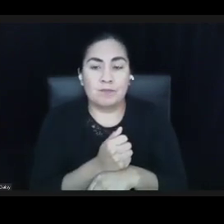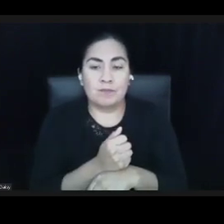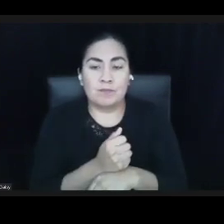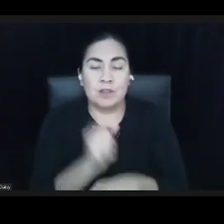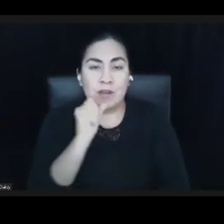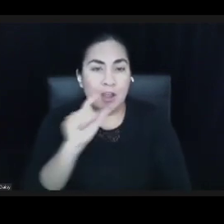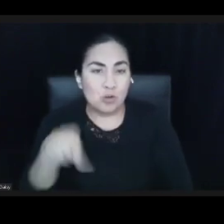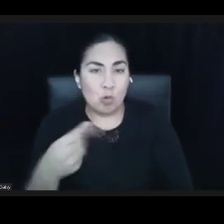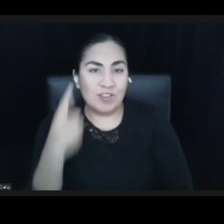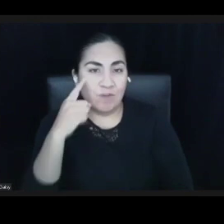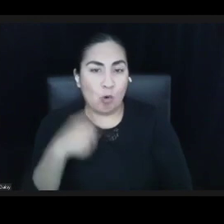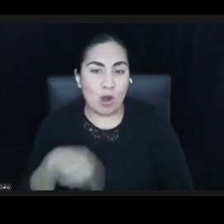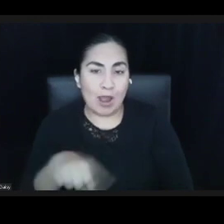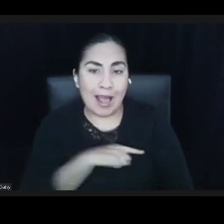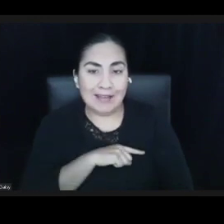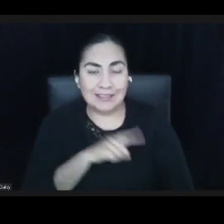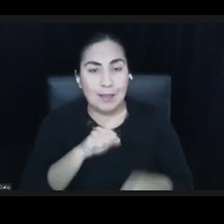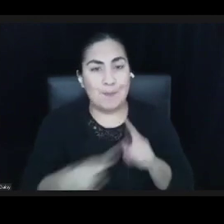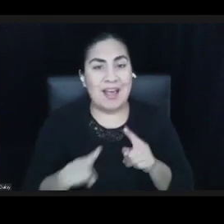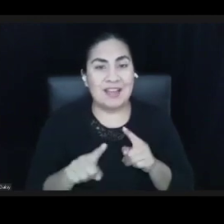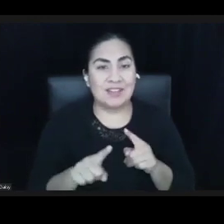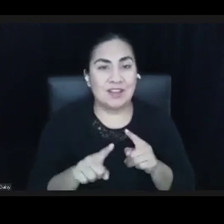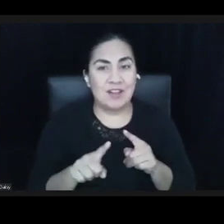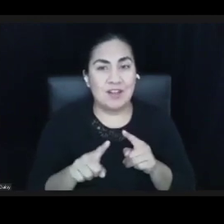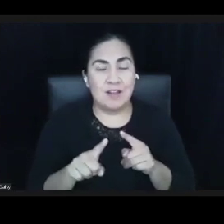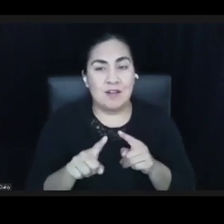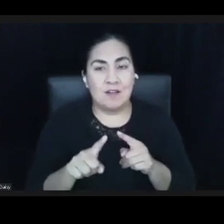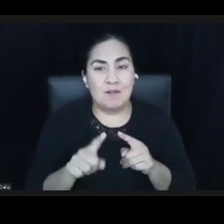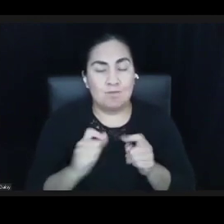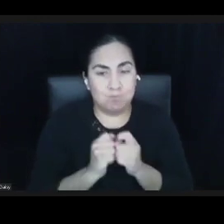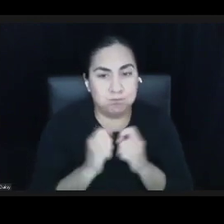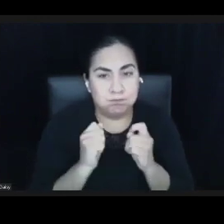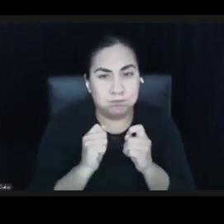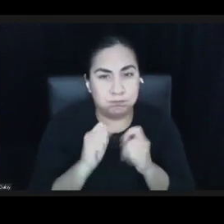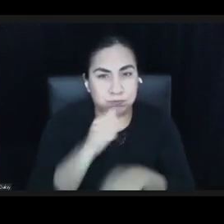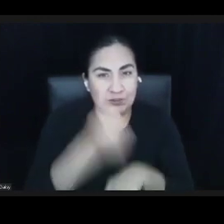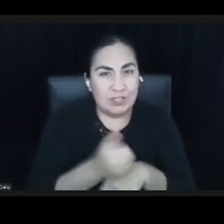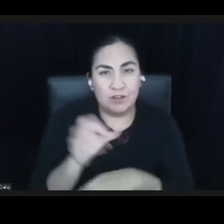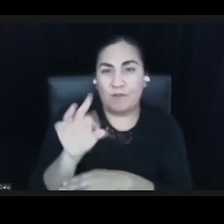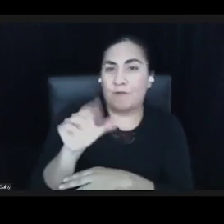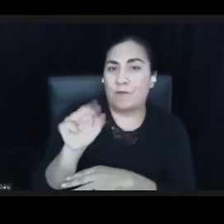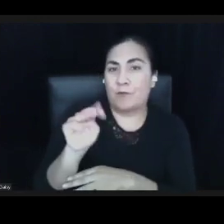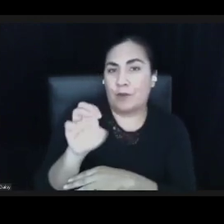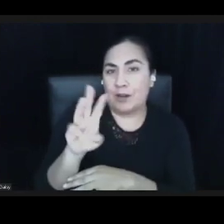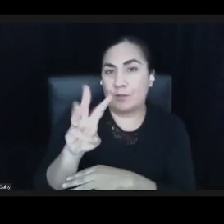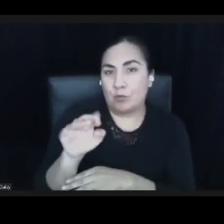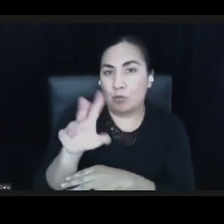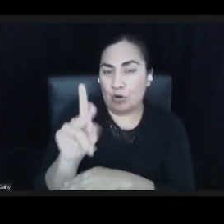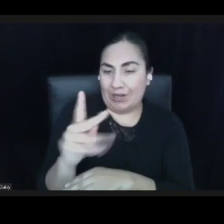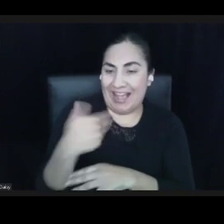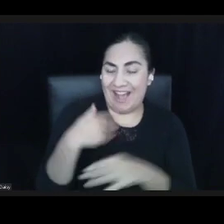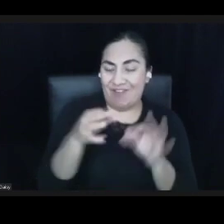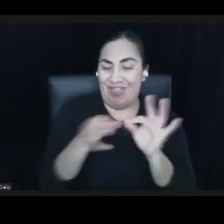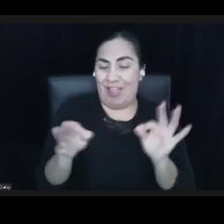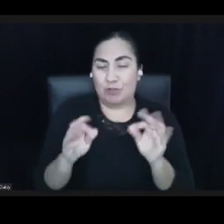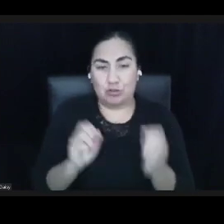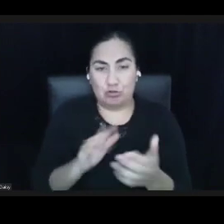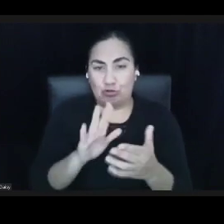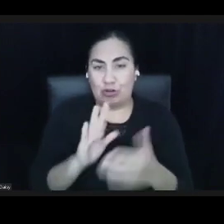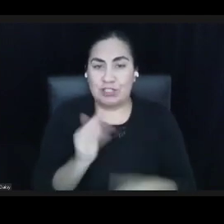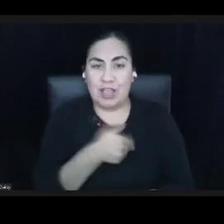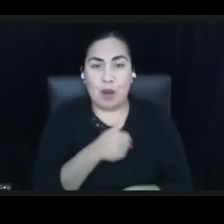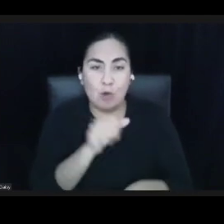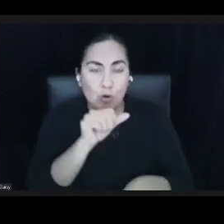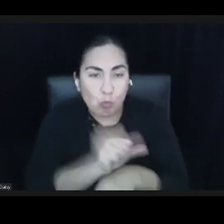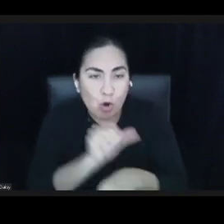understand our new directions, have language to address our work, and even to use as guideposts to move toward